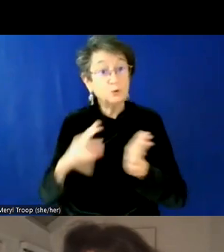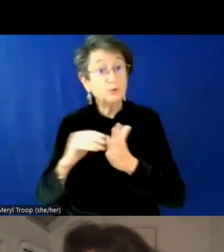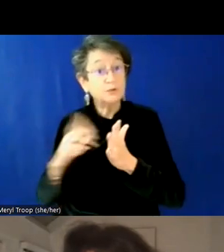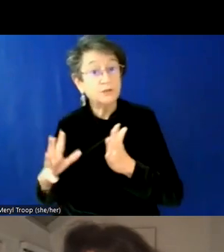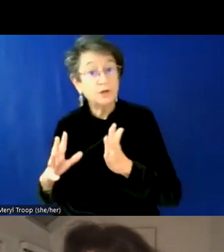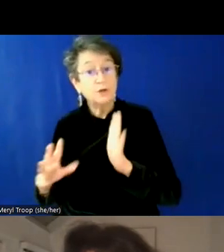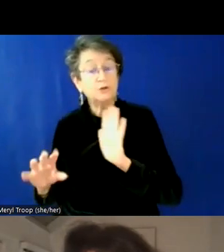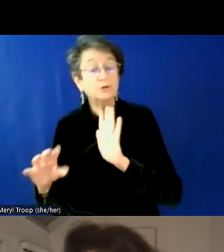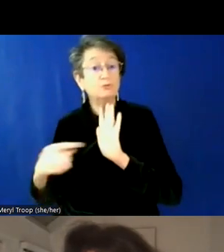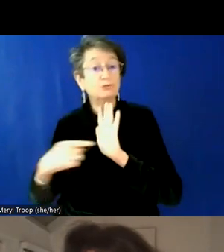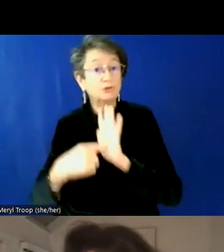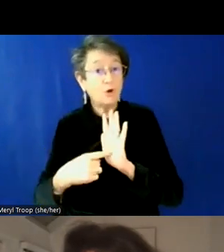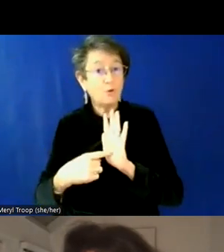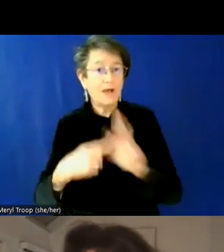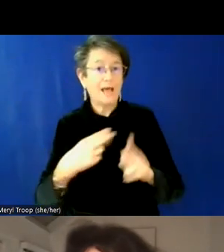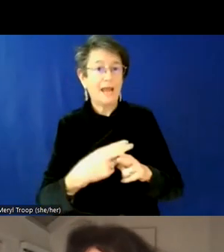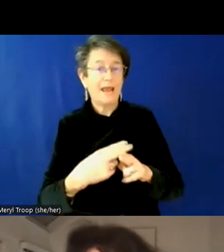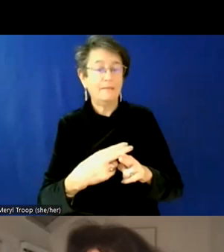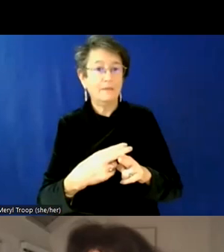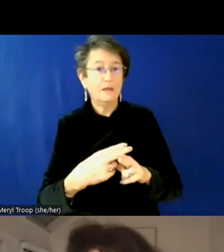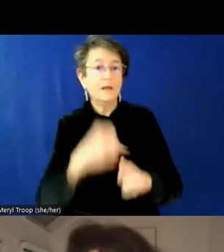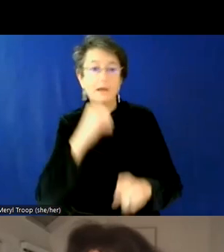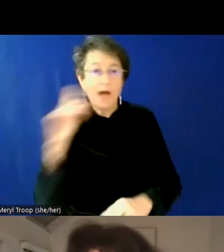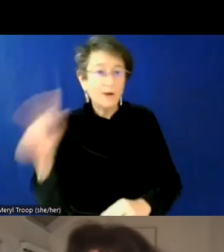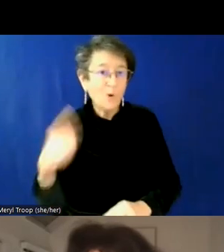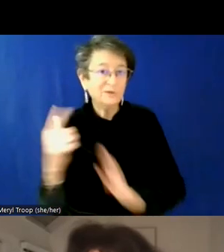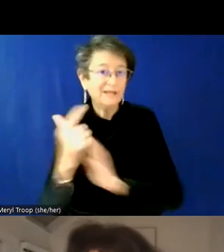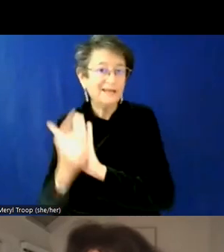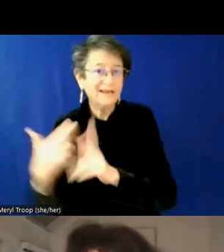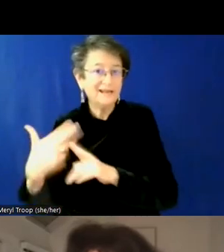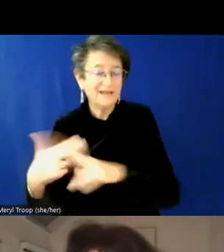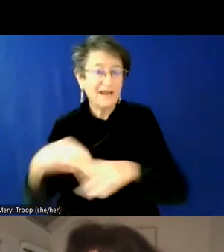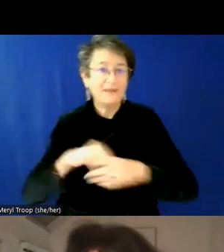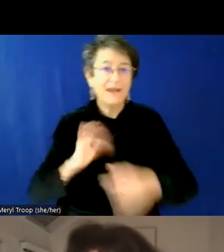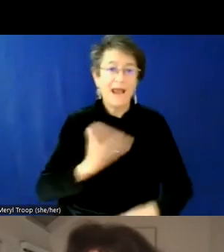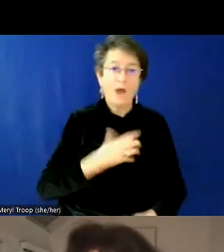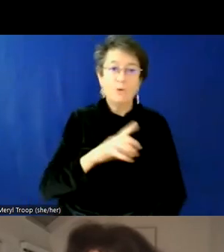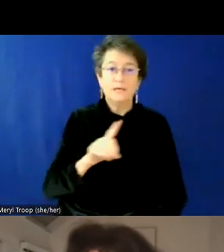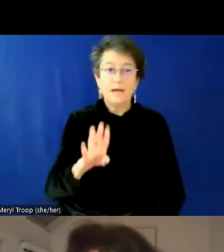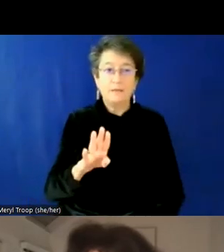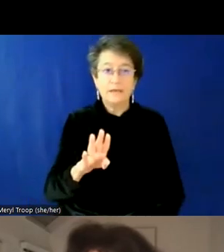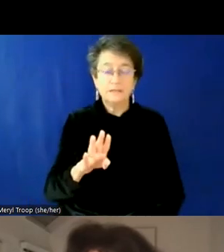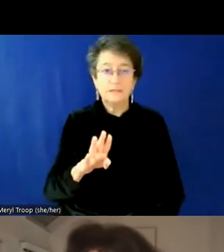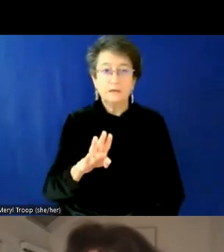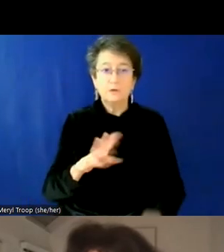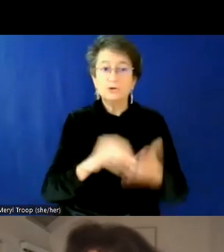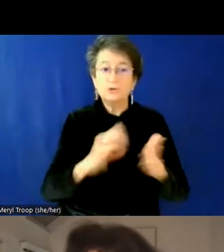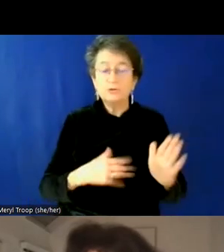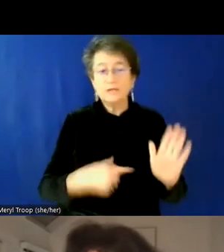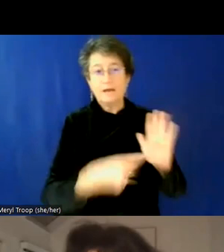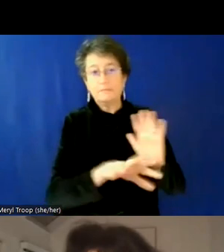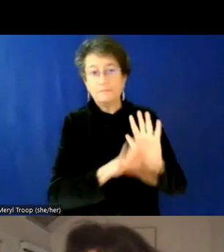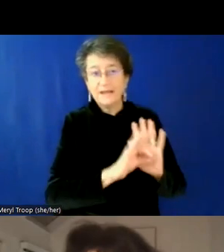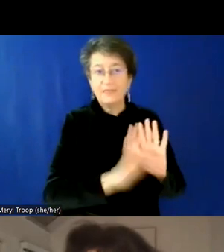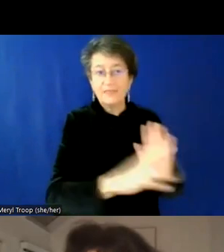name other than their legal name in our database. Um, and so, uh, we, um, you know, students who